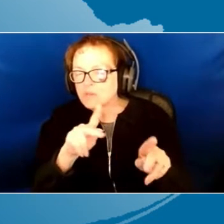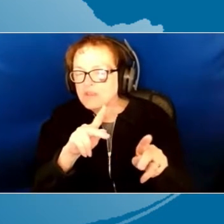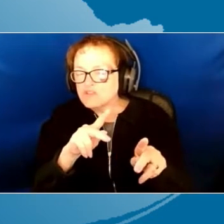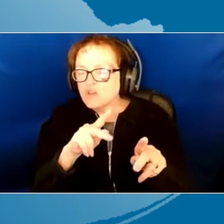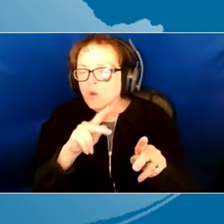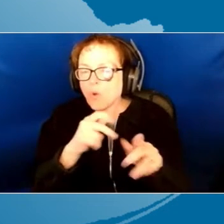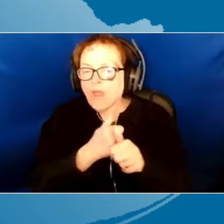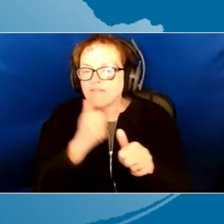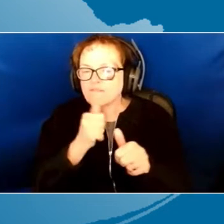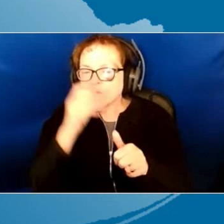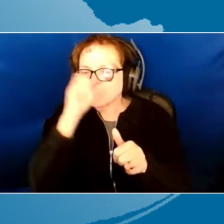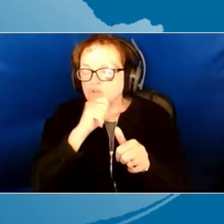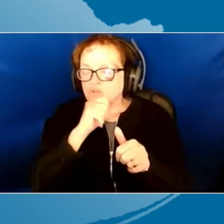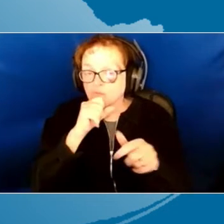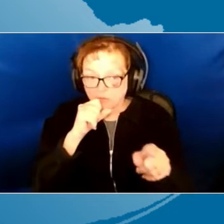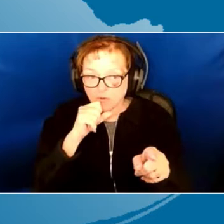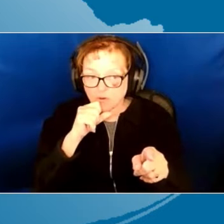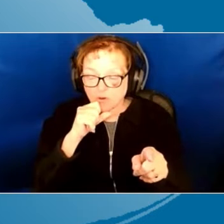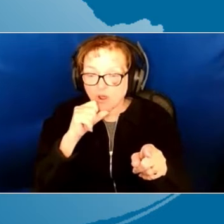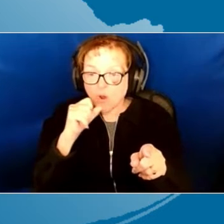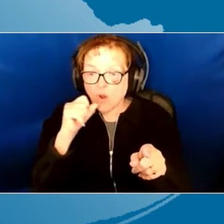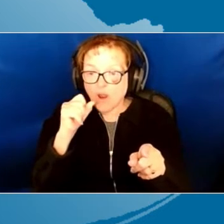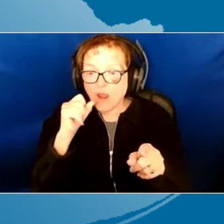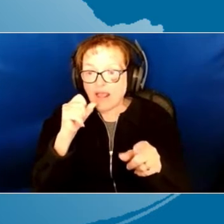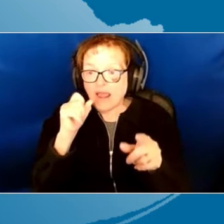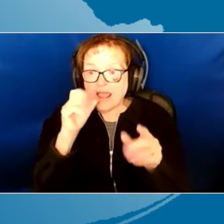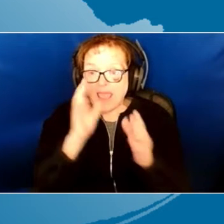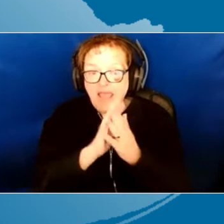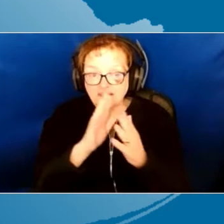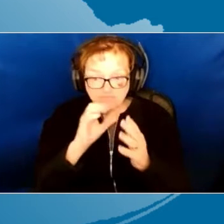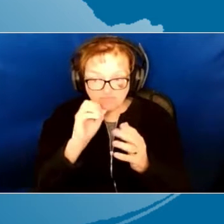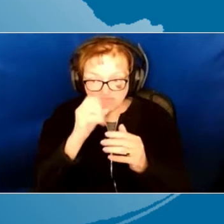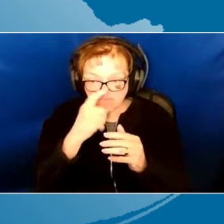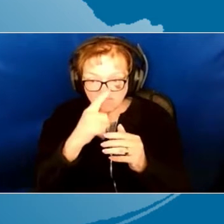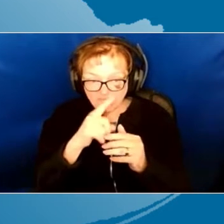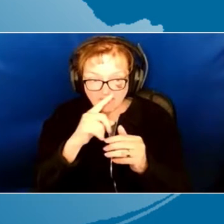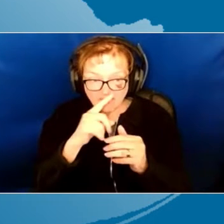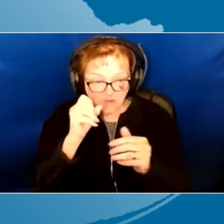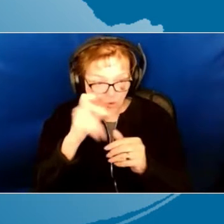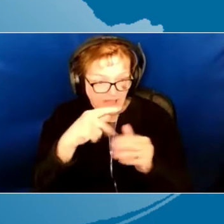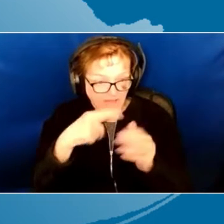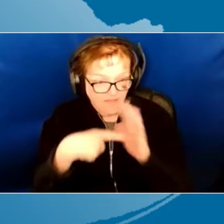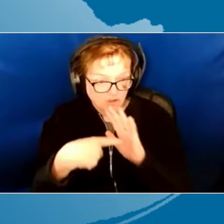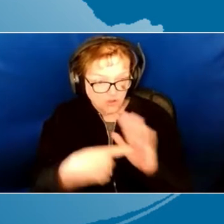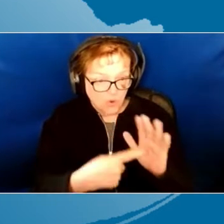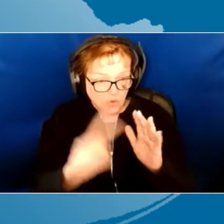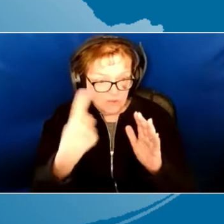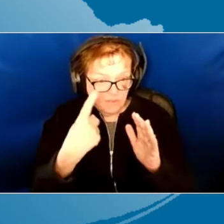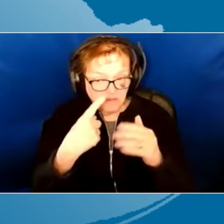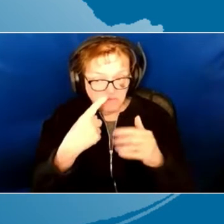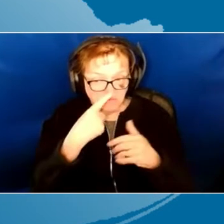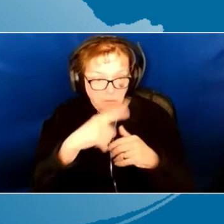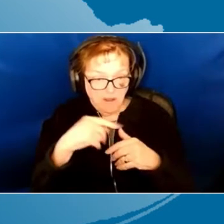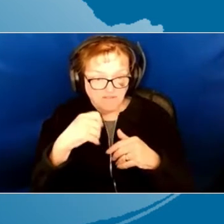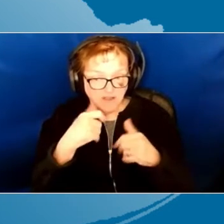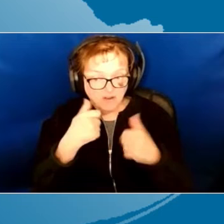might ask them something like I, I'm asked earlier. Is it okay if I, I show you an idea? Could I try something?